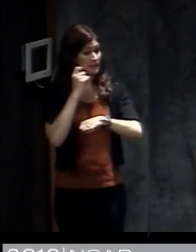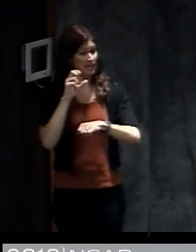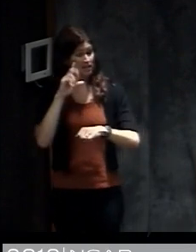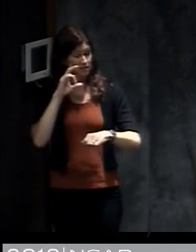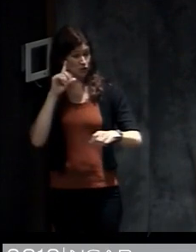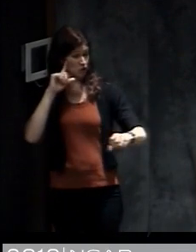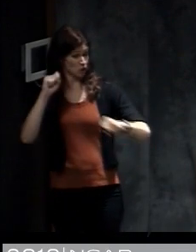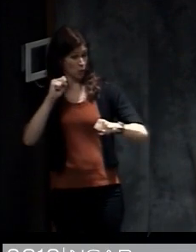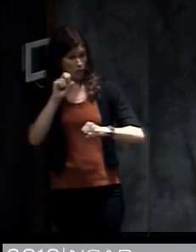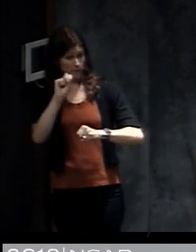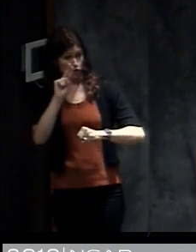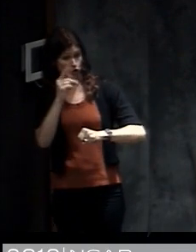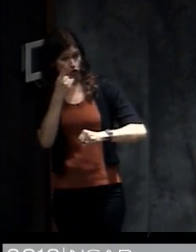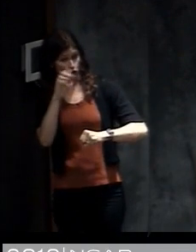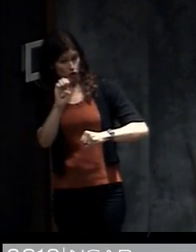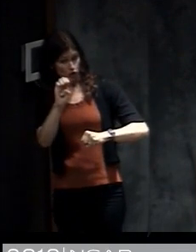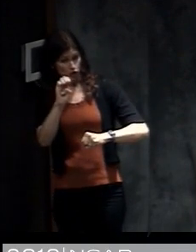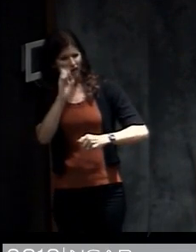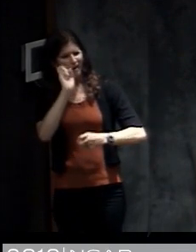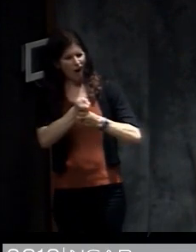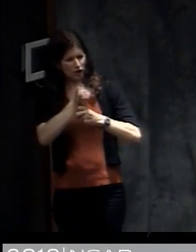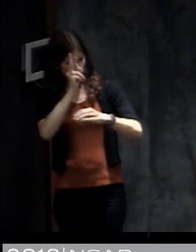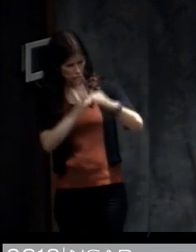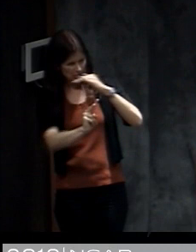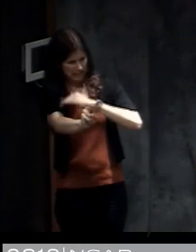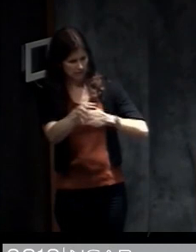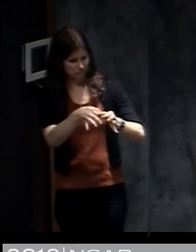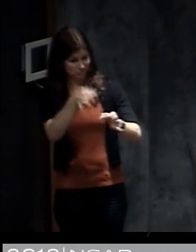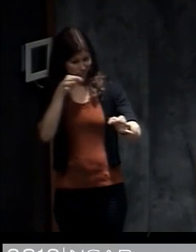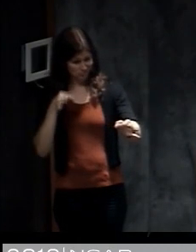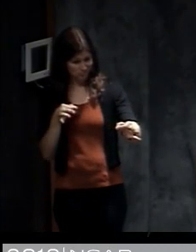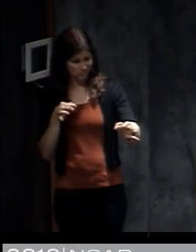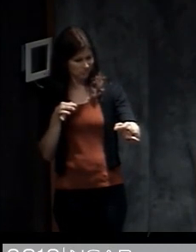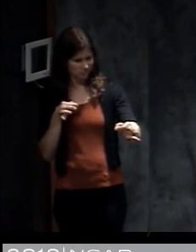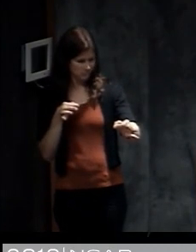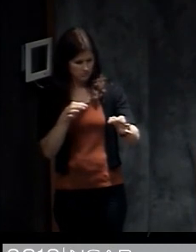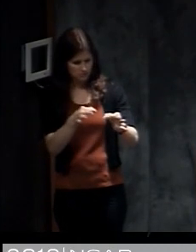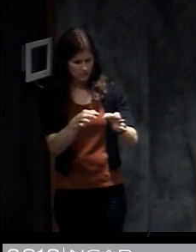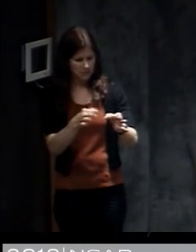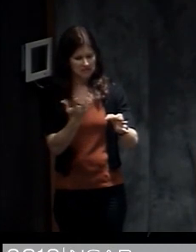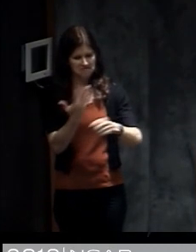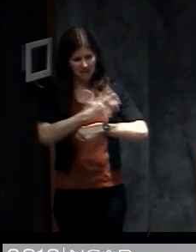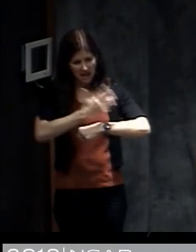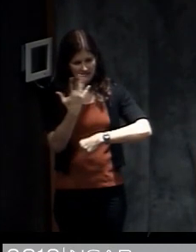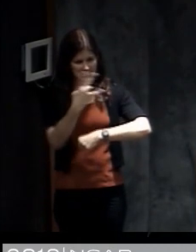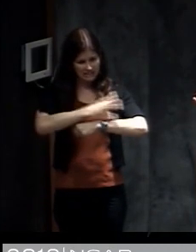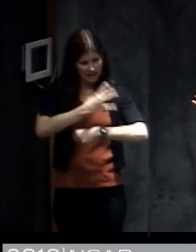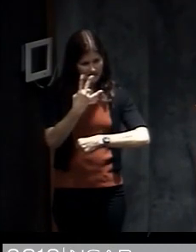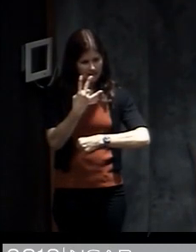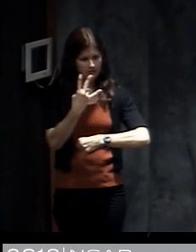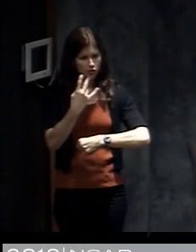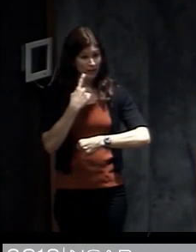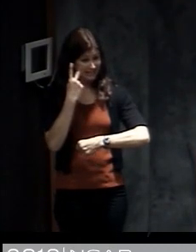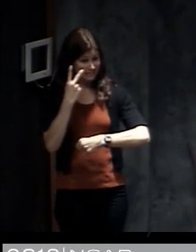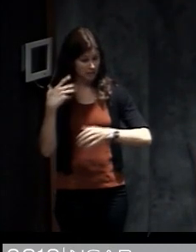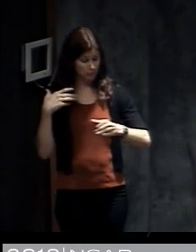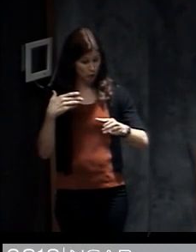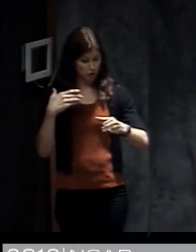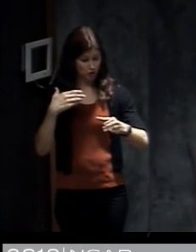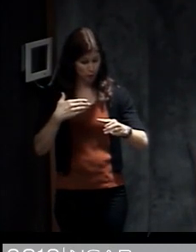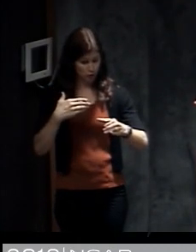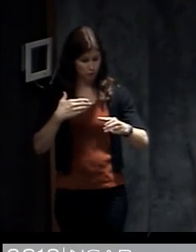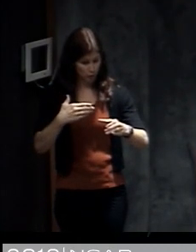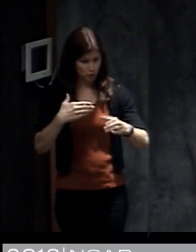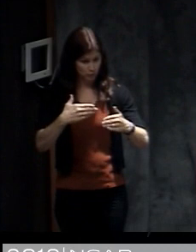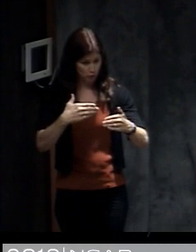to predict far in advance, the hurricane forecasts are coming out five, seven, even more days in advance. You can see the storm approaching on satellite.